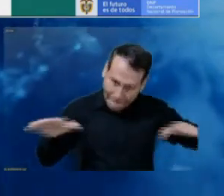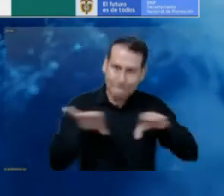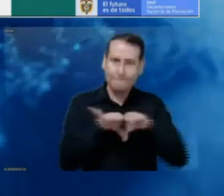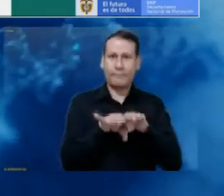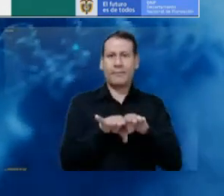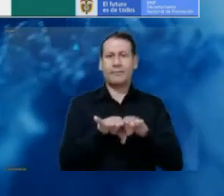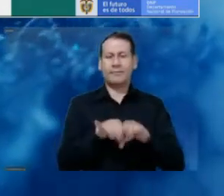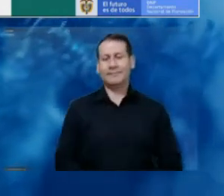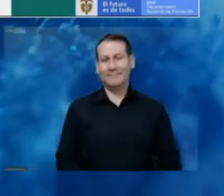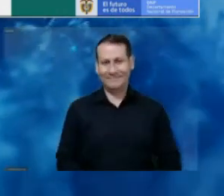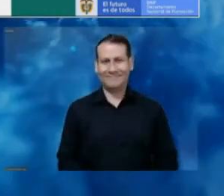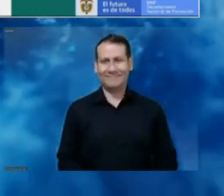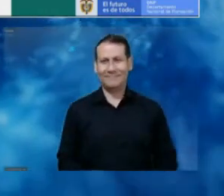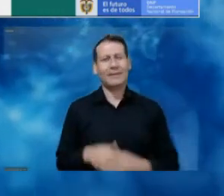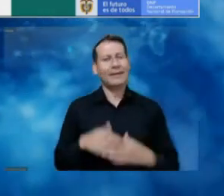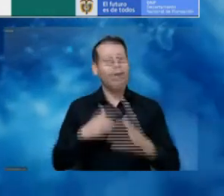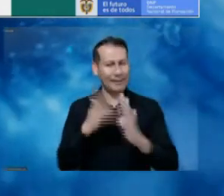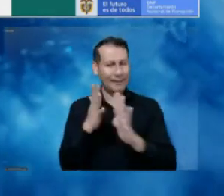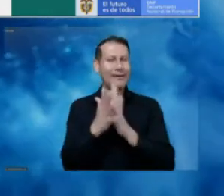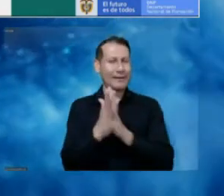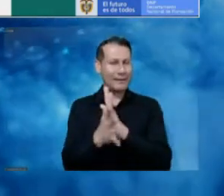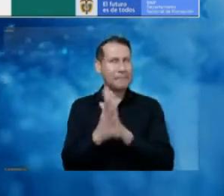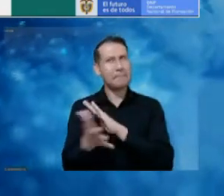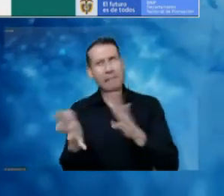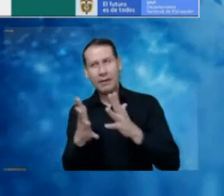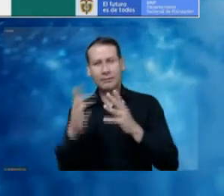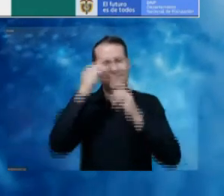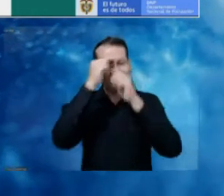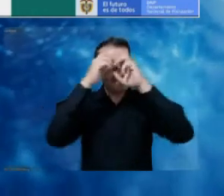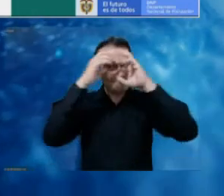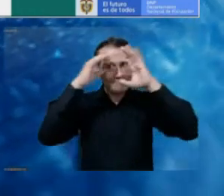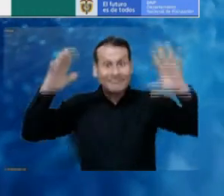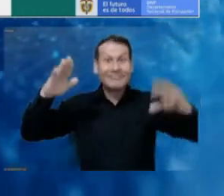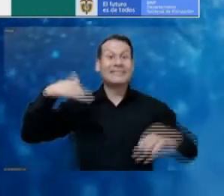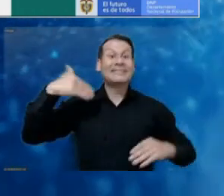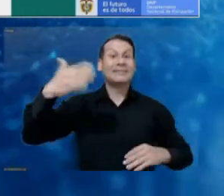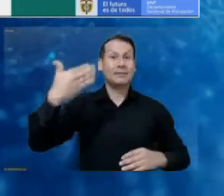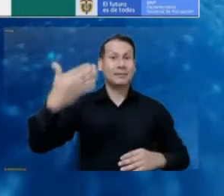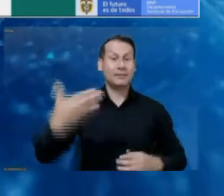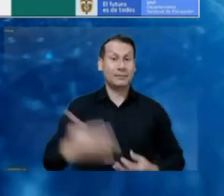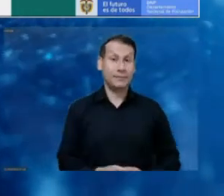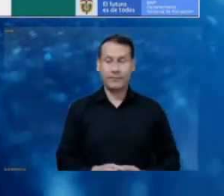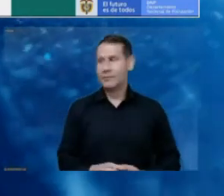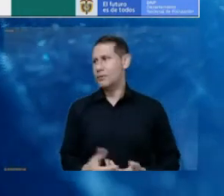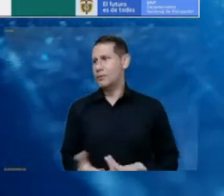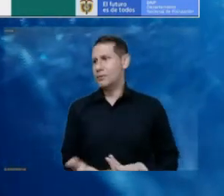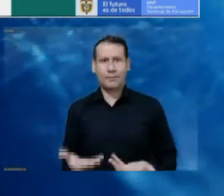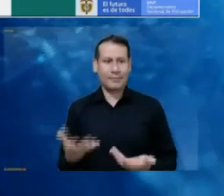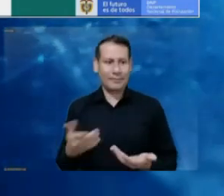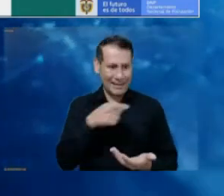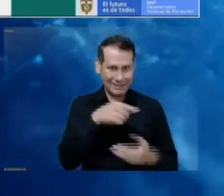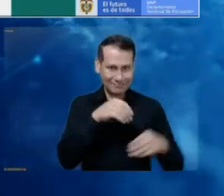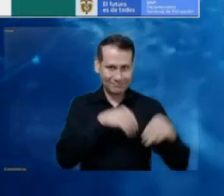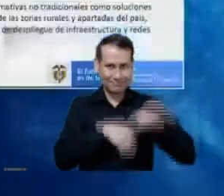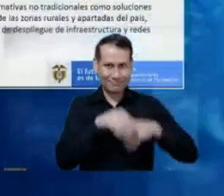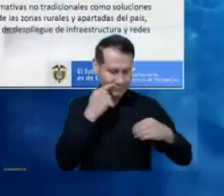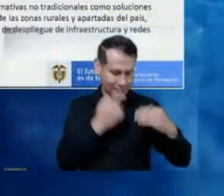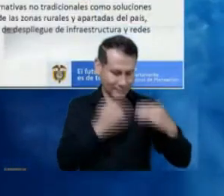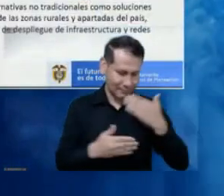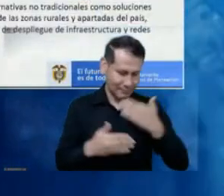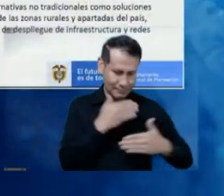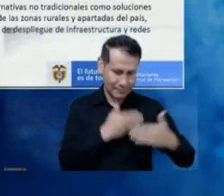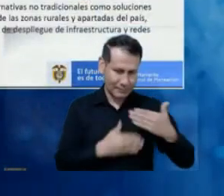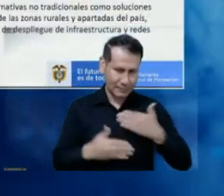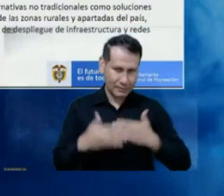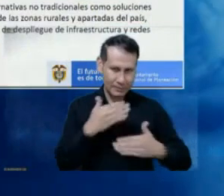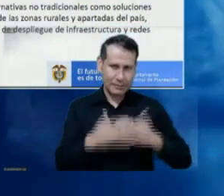you what we are imagining, but it's coming next in the next National Development Plan. And what we are thinking is to have an